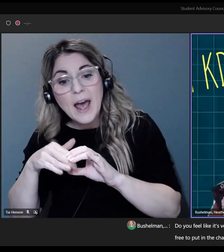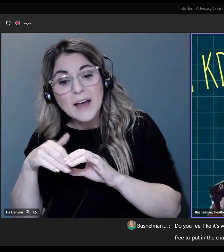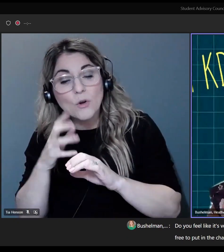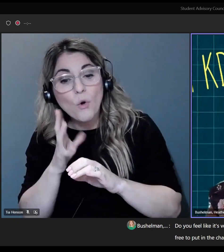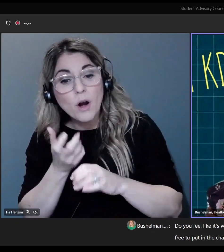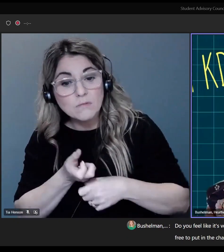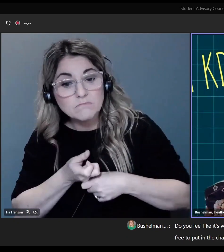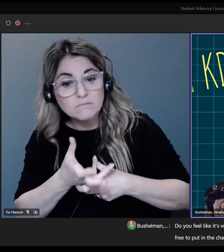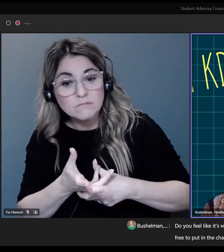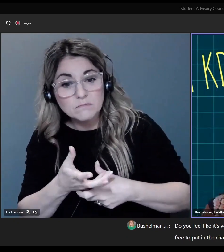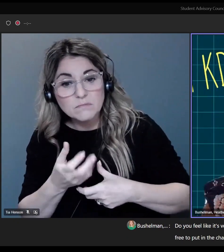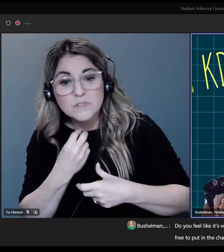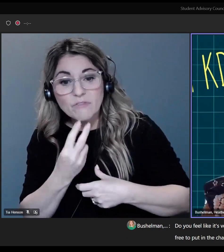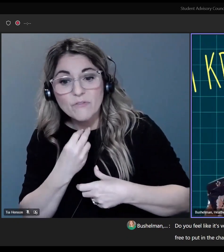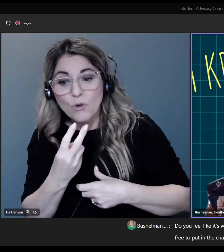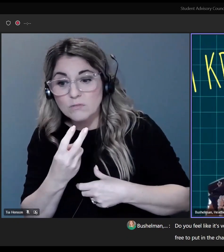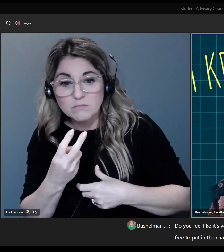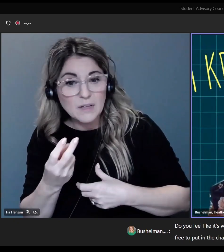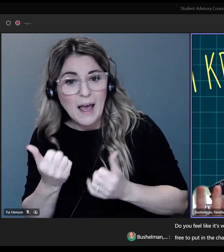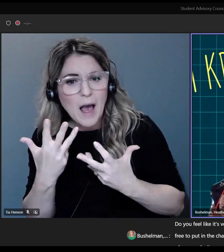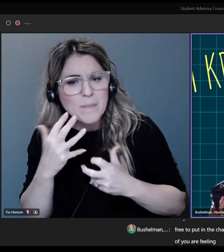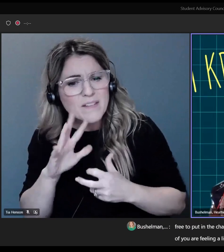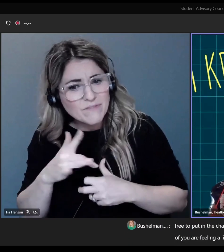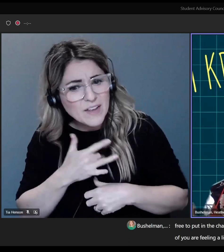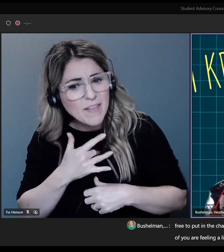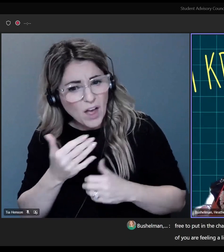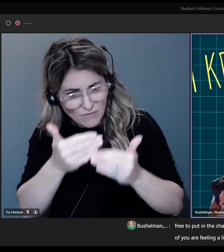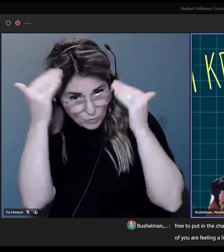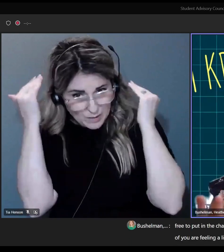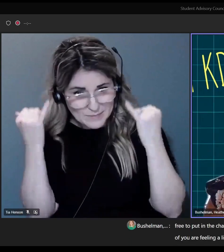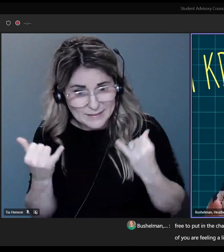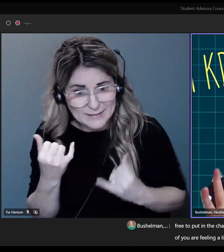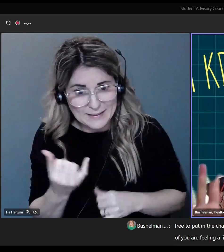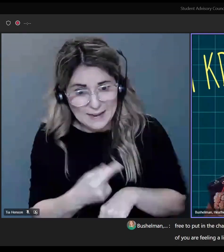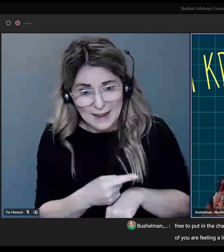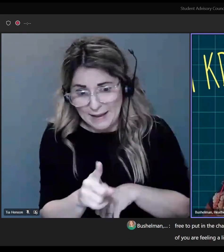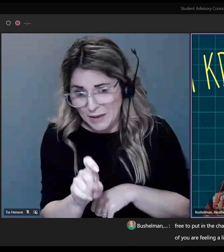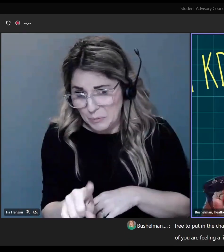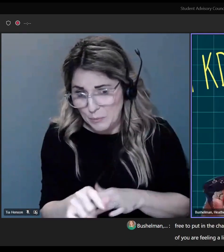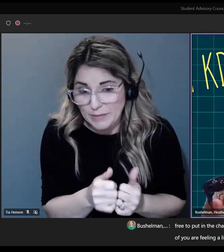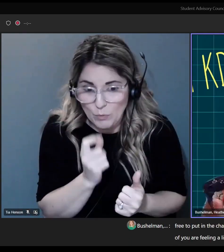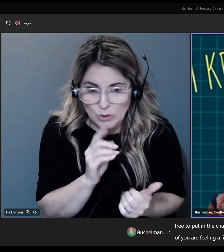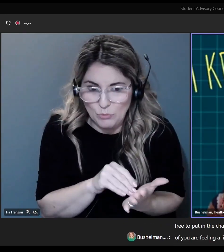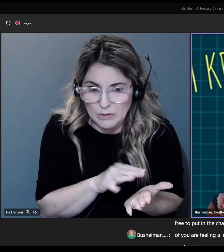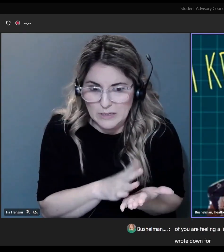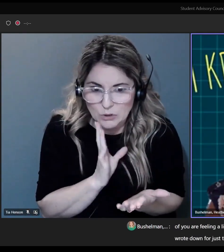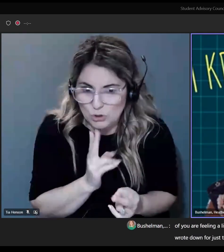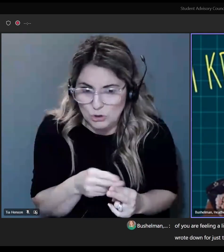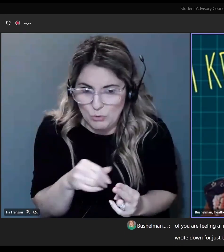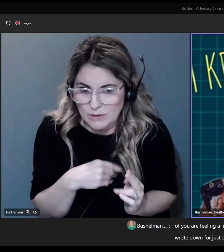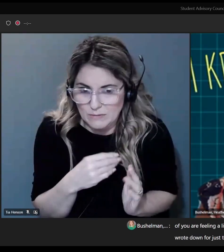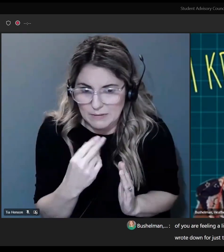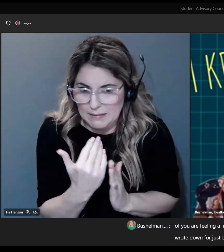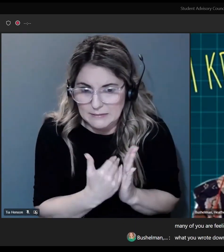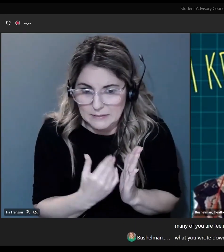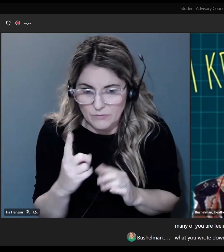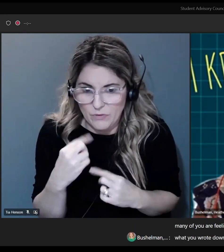share out. How many of you are feeling a little bit overwhelmed with just what you wrote down for just this week?